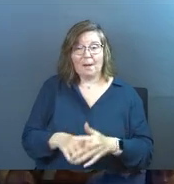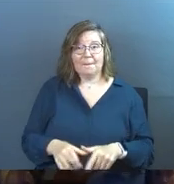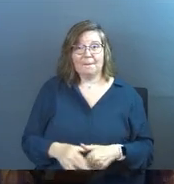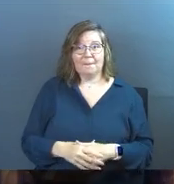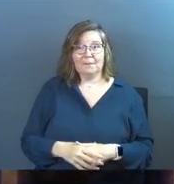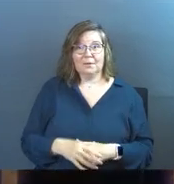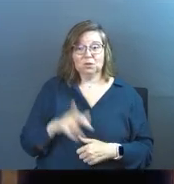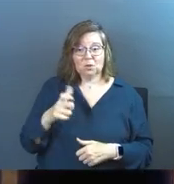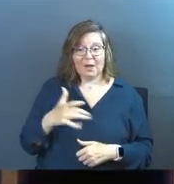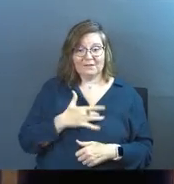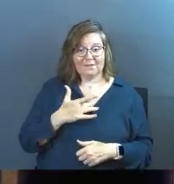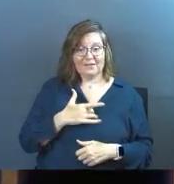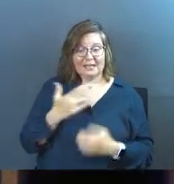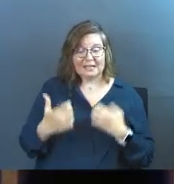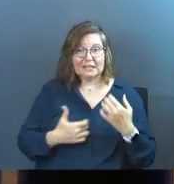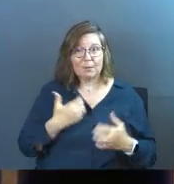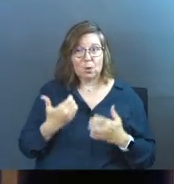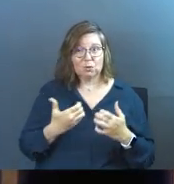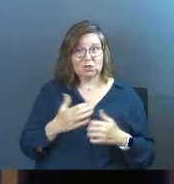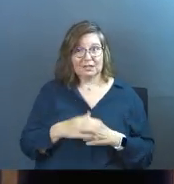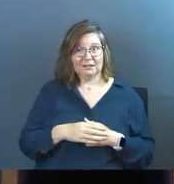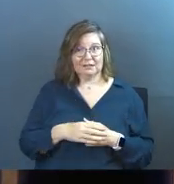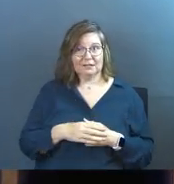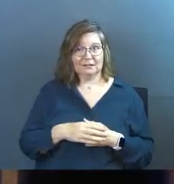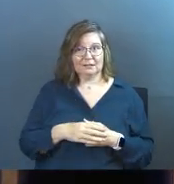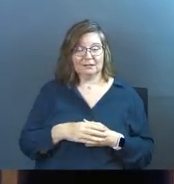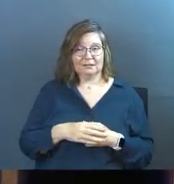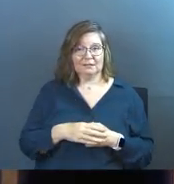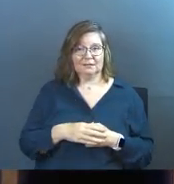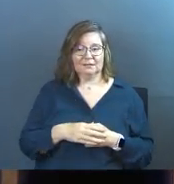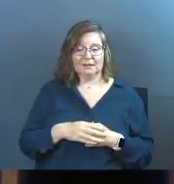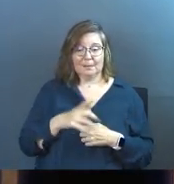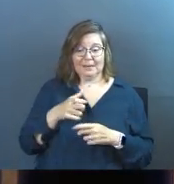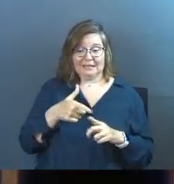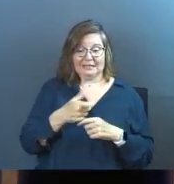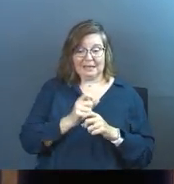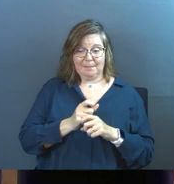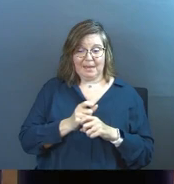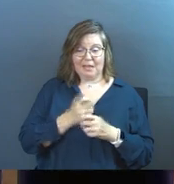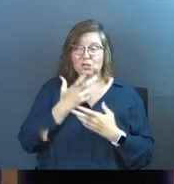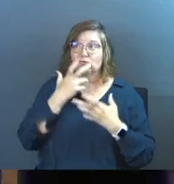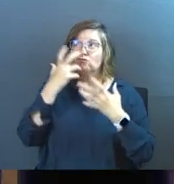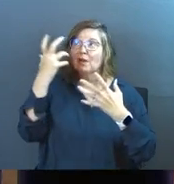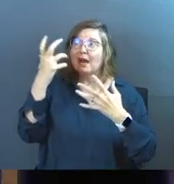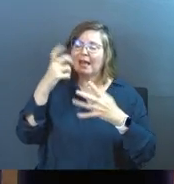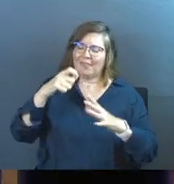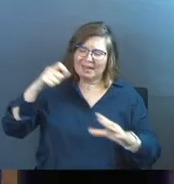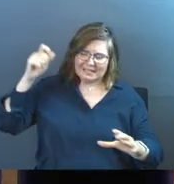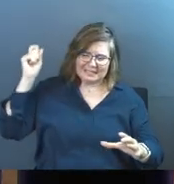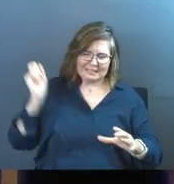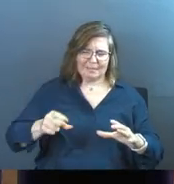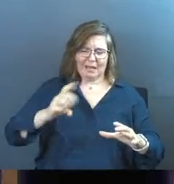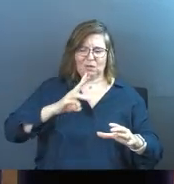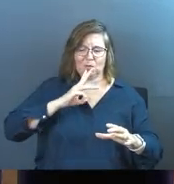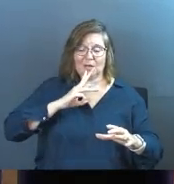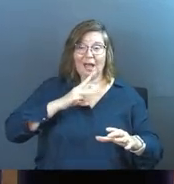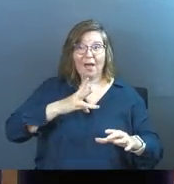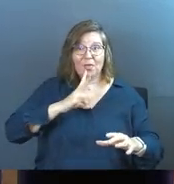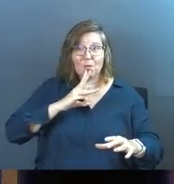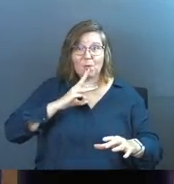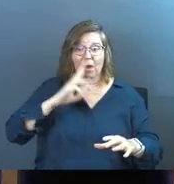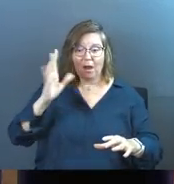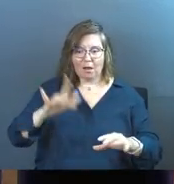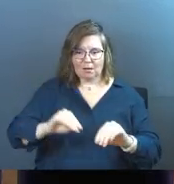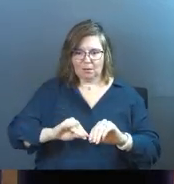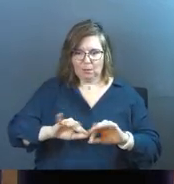up. You got to feel his emotion in it. Because he makes the cry and then he smacks the river and it parts.